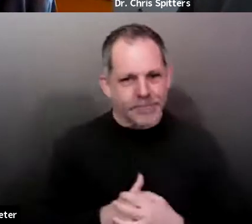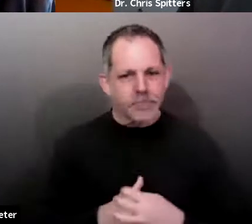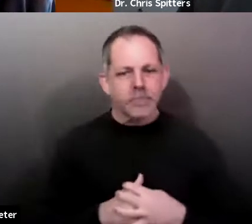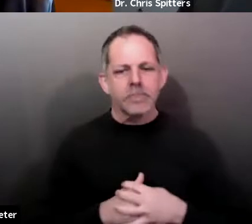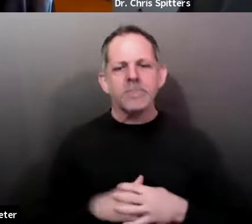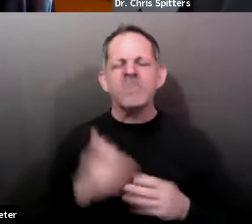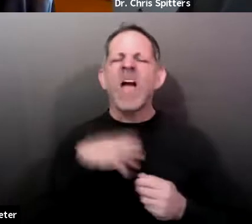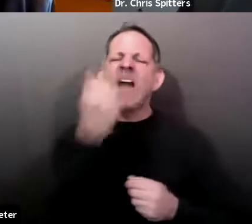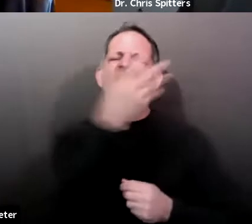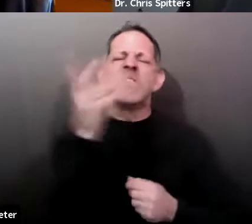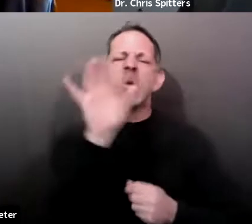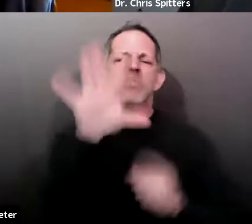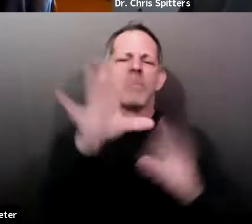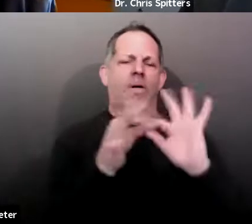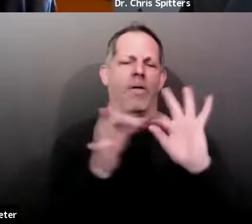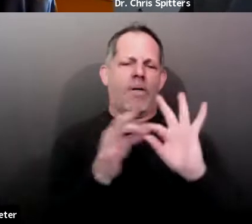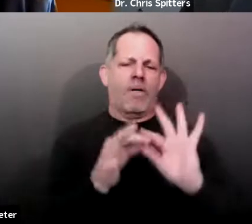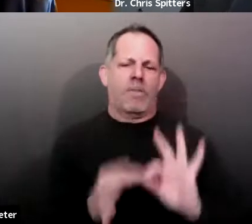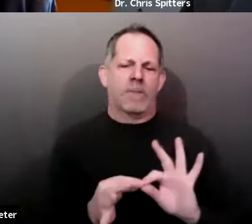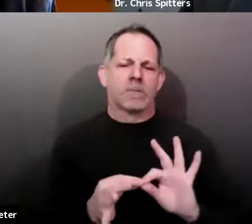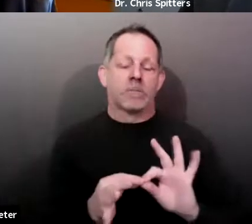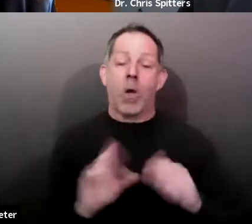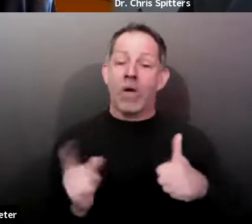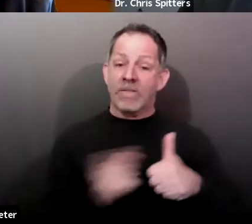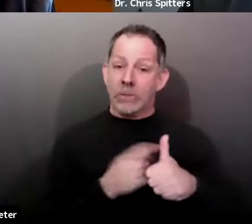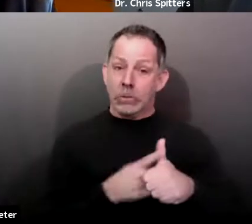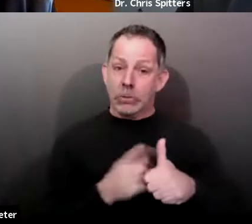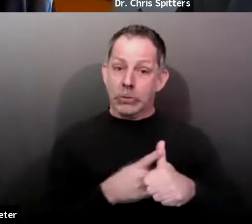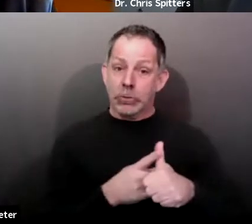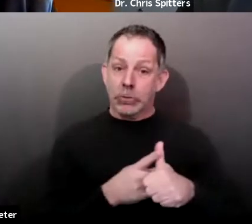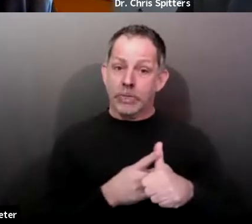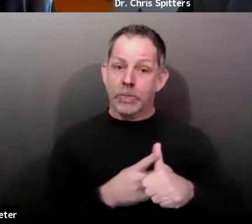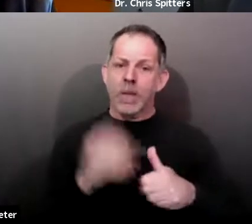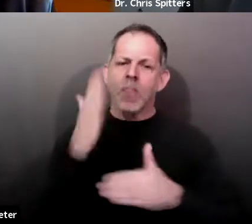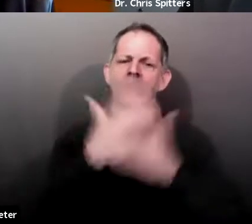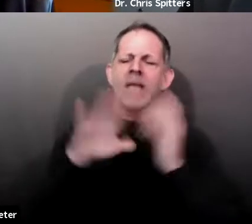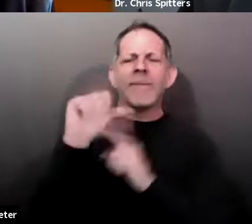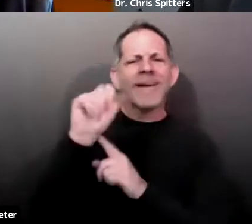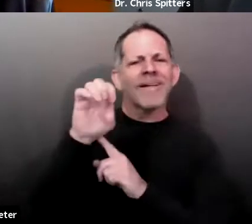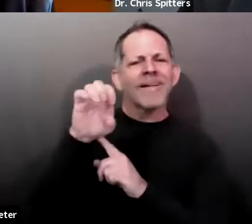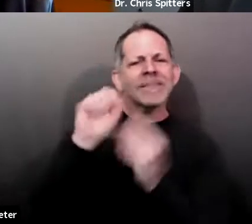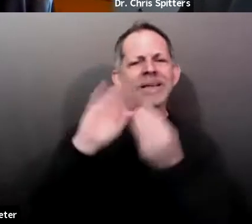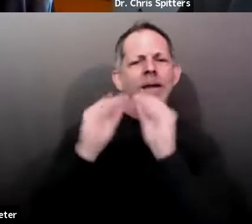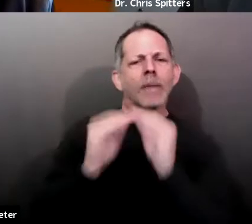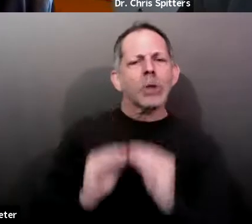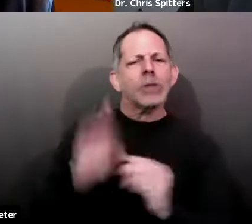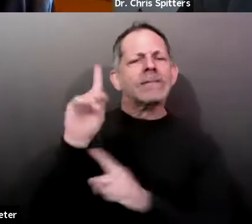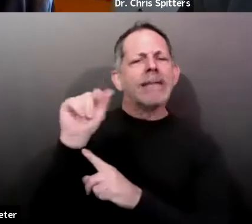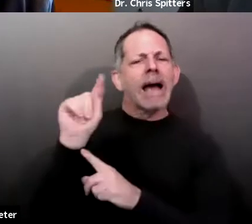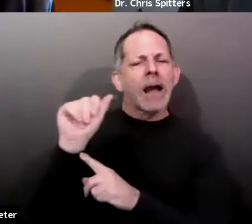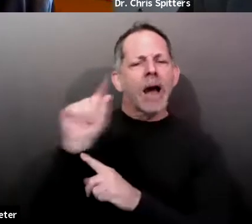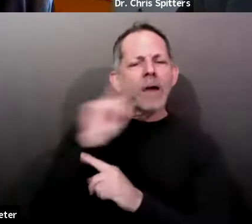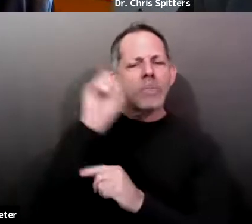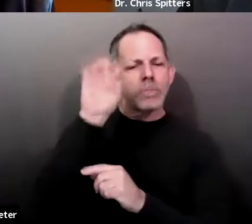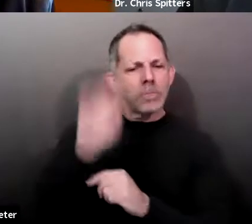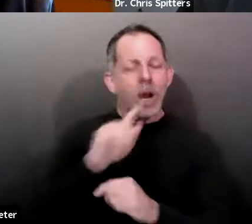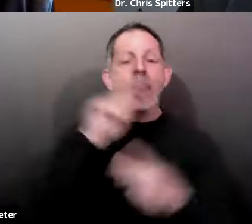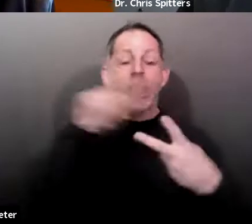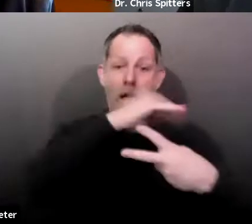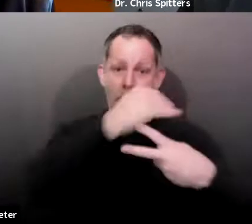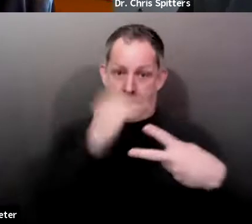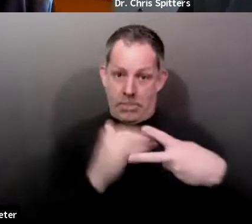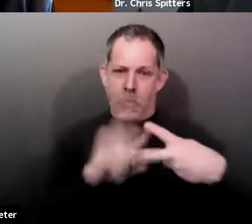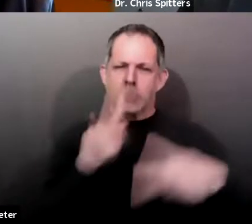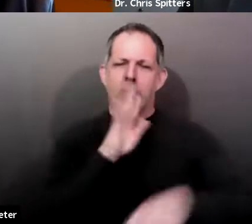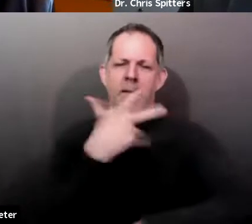first starting with some case data, and then a little bit more about vaccines. Yesterday, we published updated maps